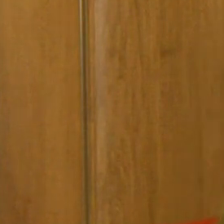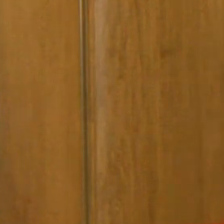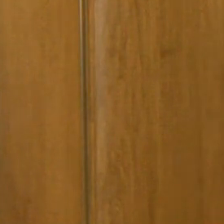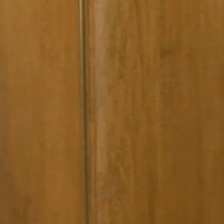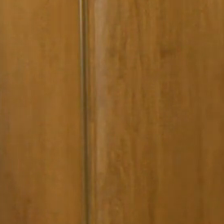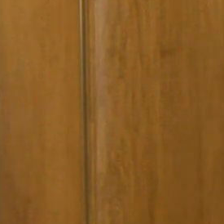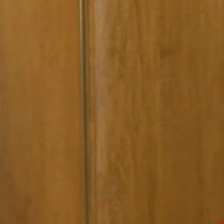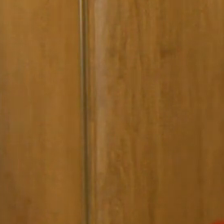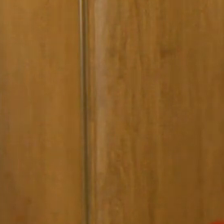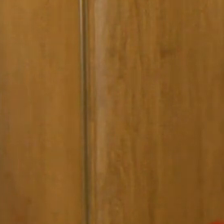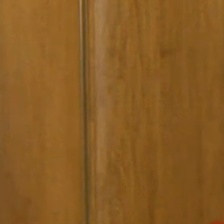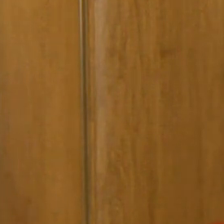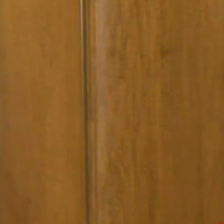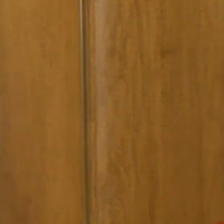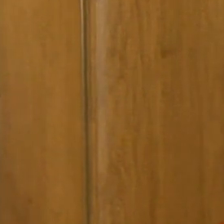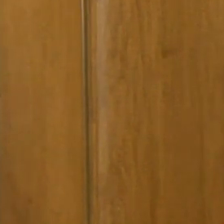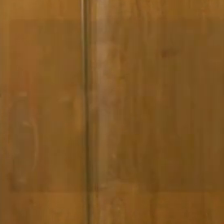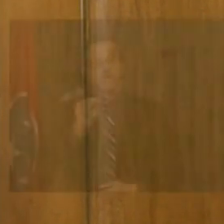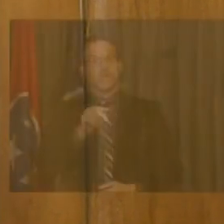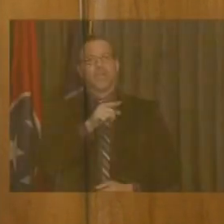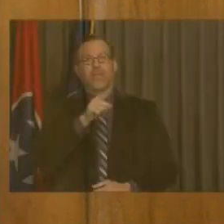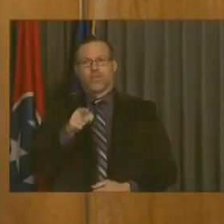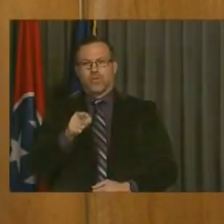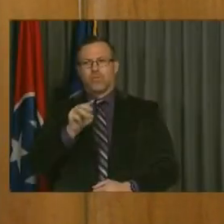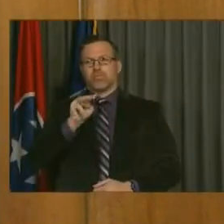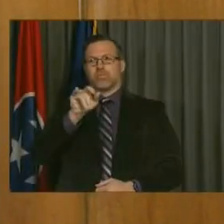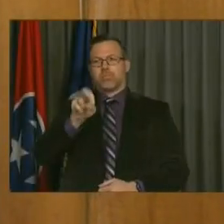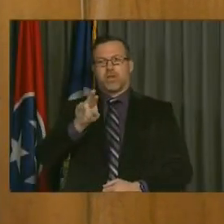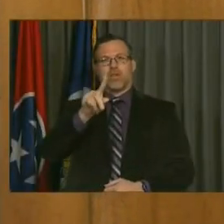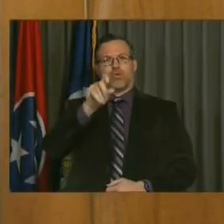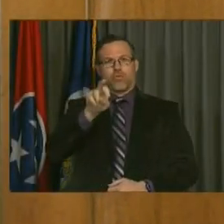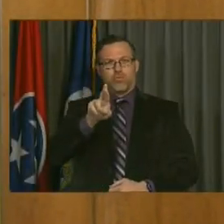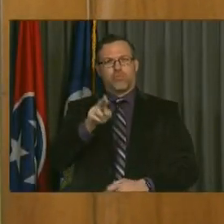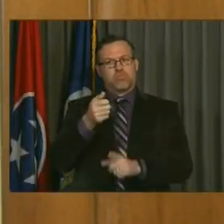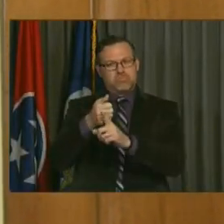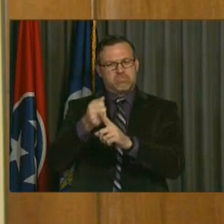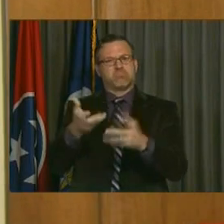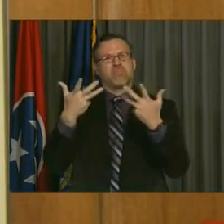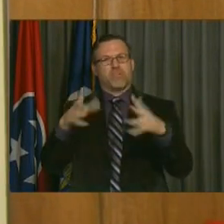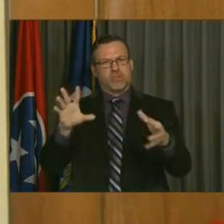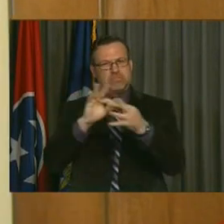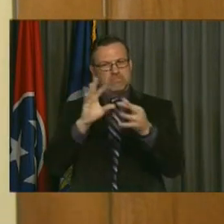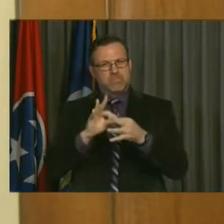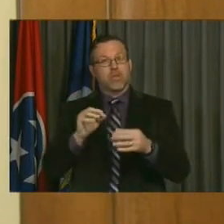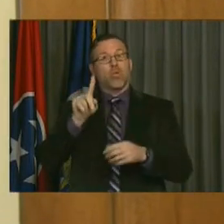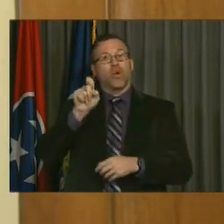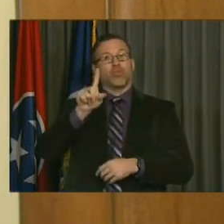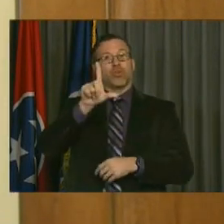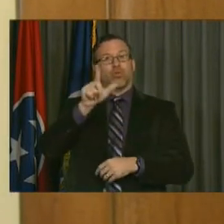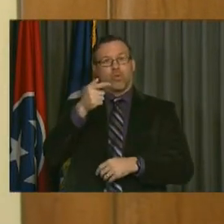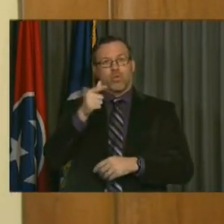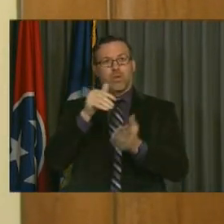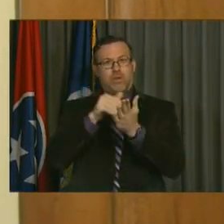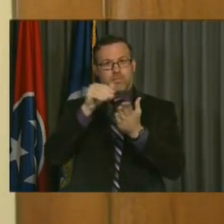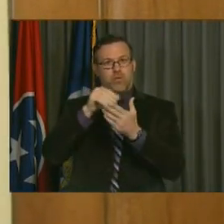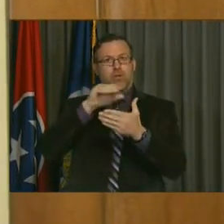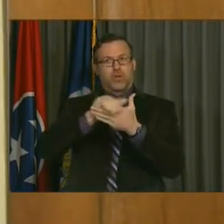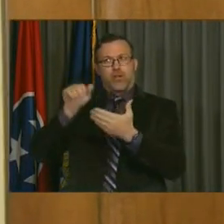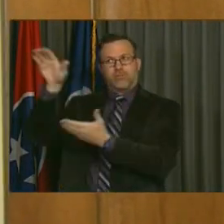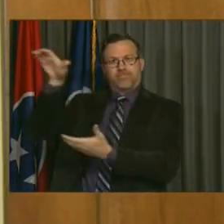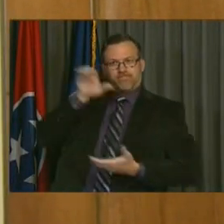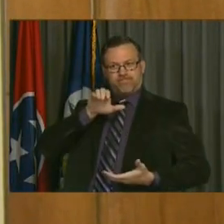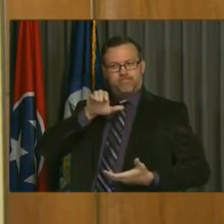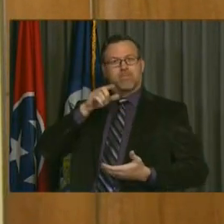Thank you, Kevin. As you heard earlier from Mayor Cooper, Metro has received $121 million for local